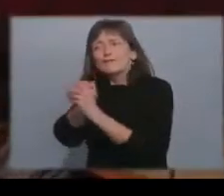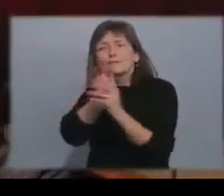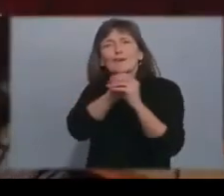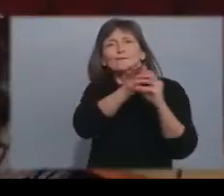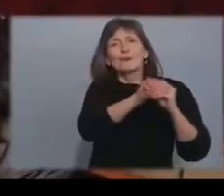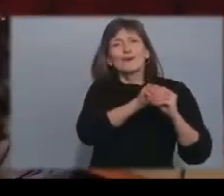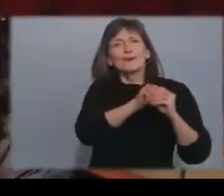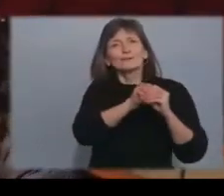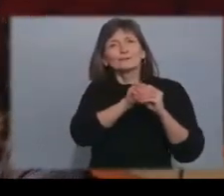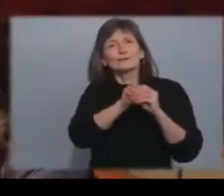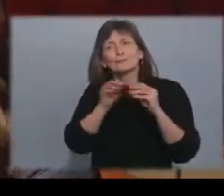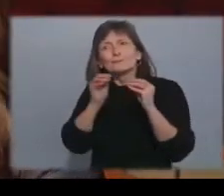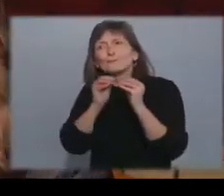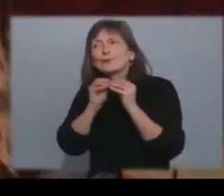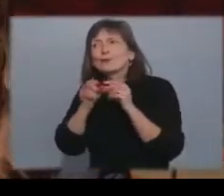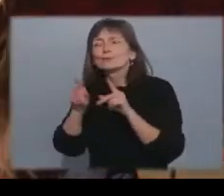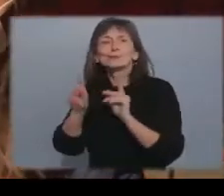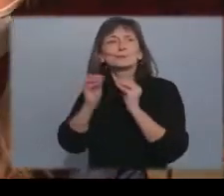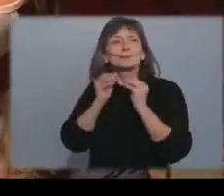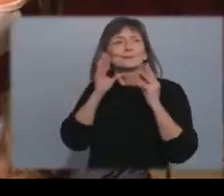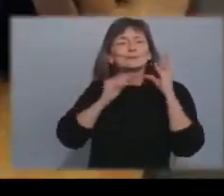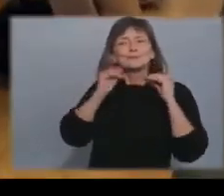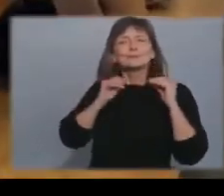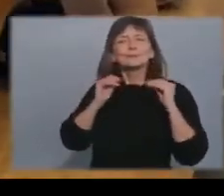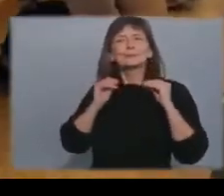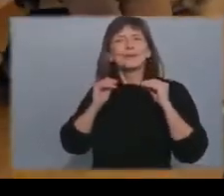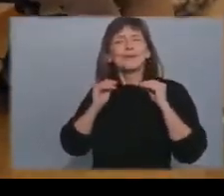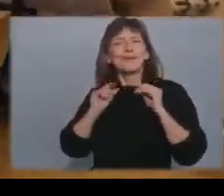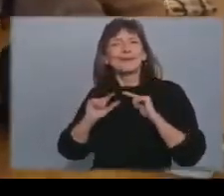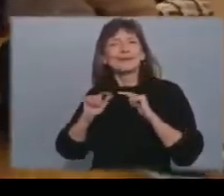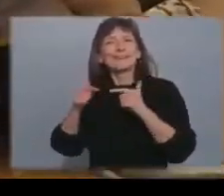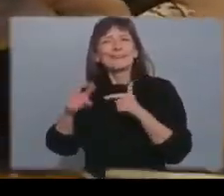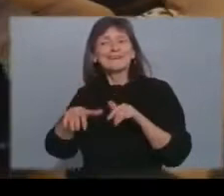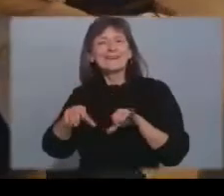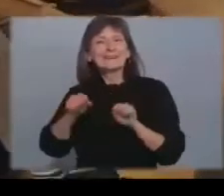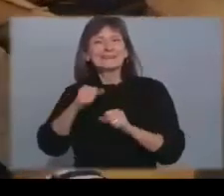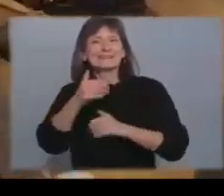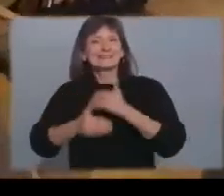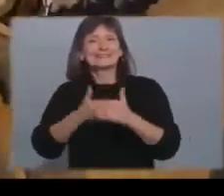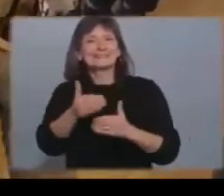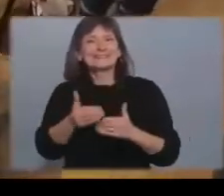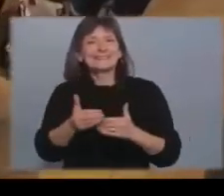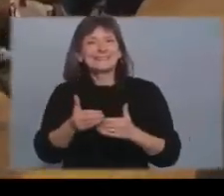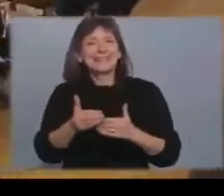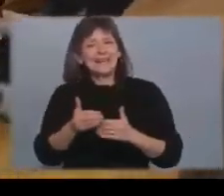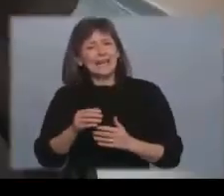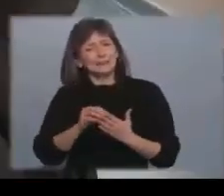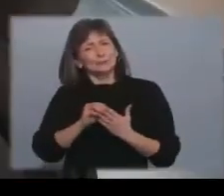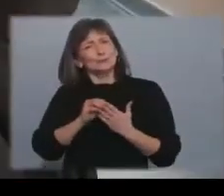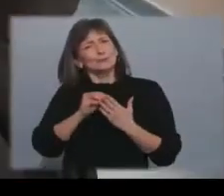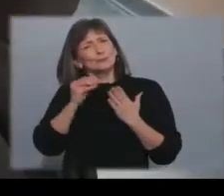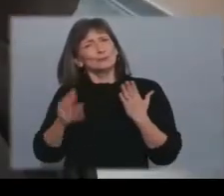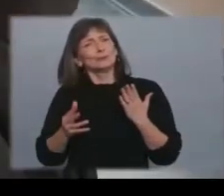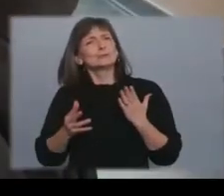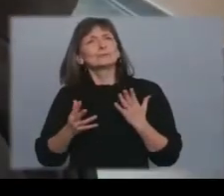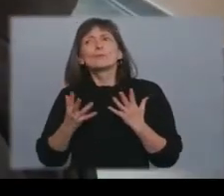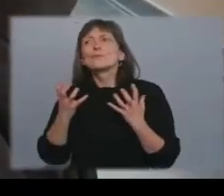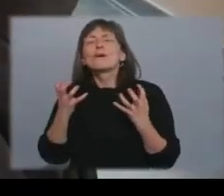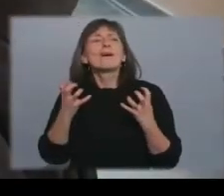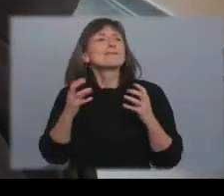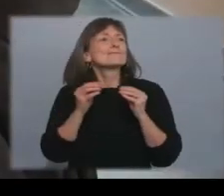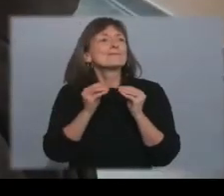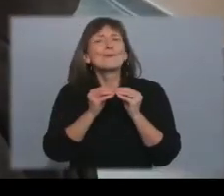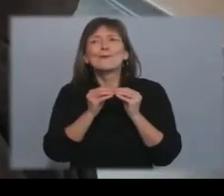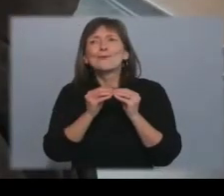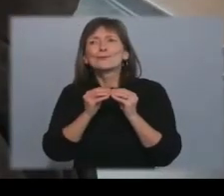they can continue to bring to other people these students then crave more of those experiences because they are authentic can't